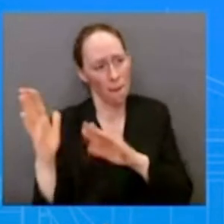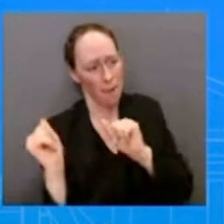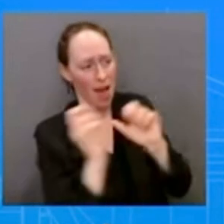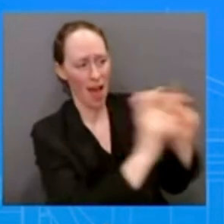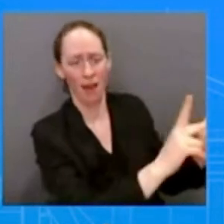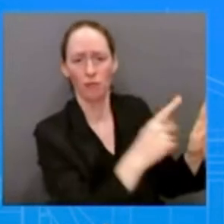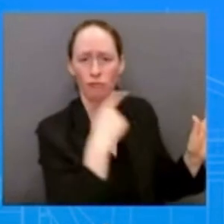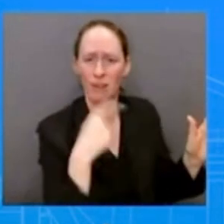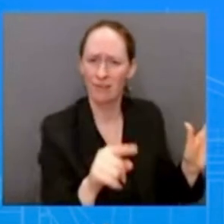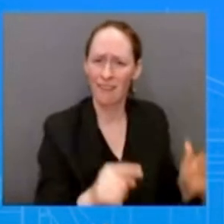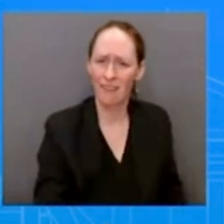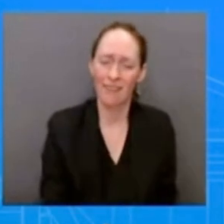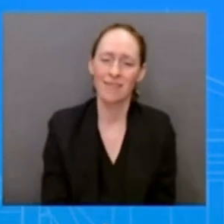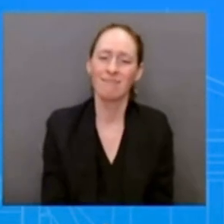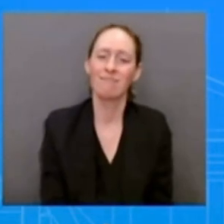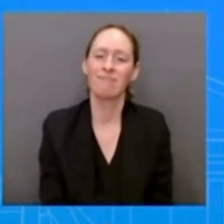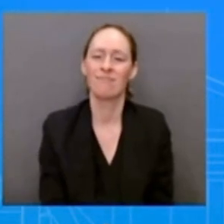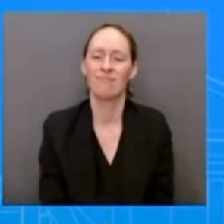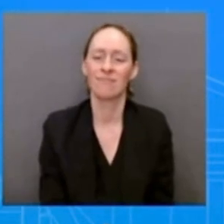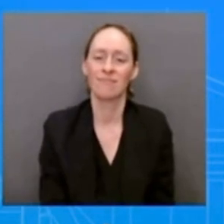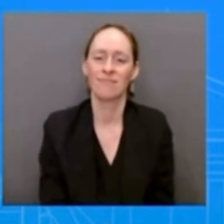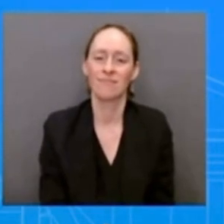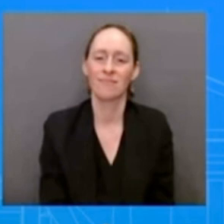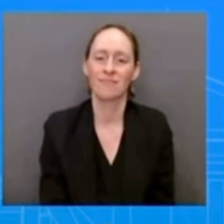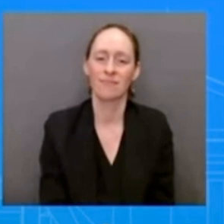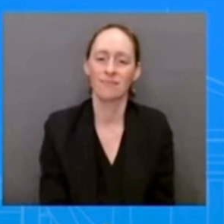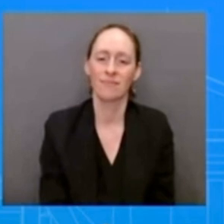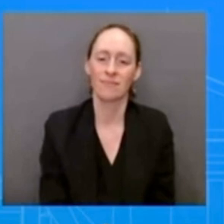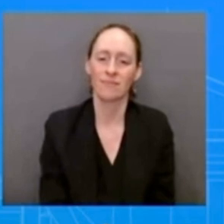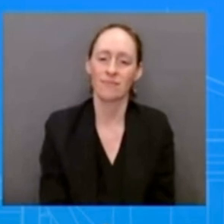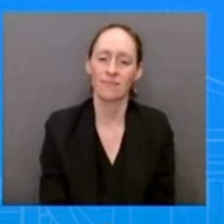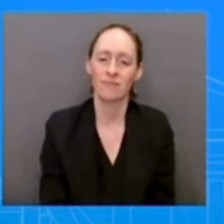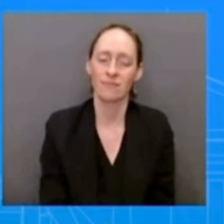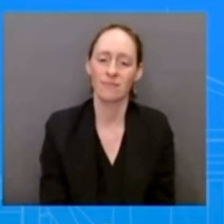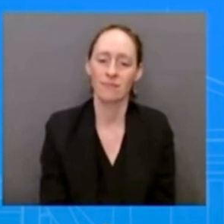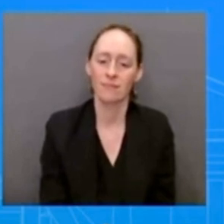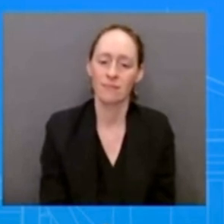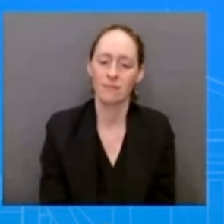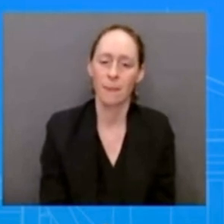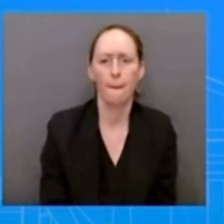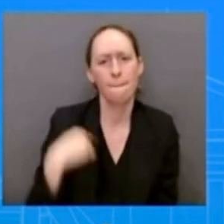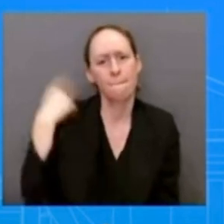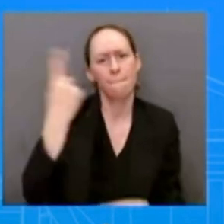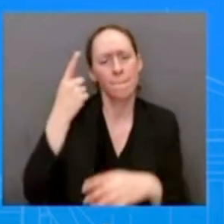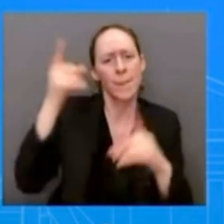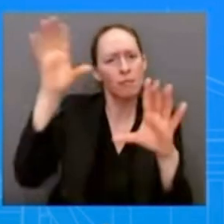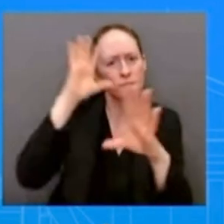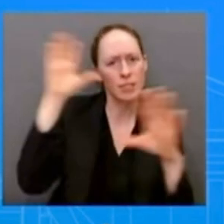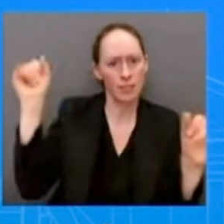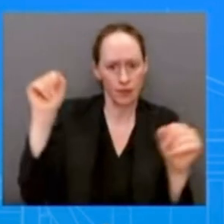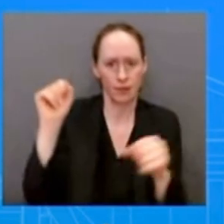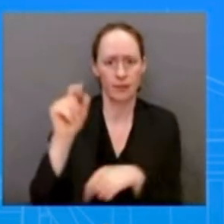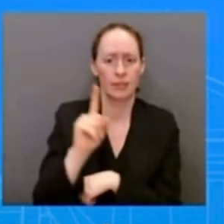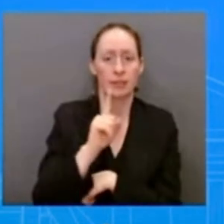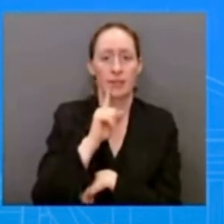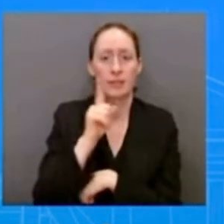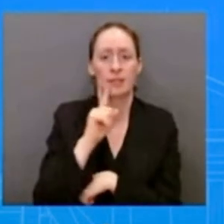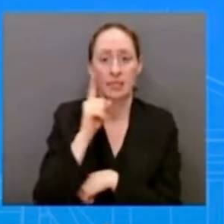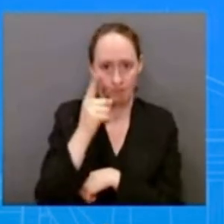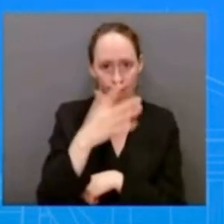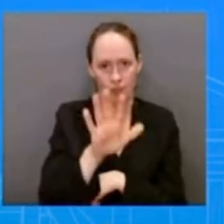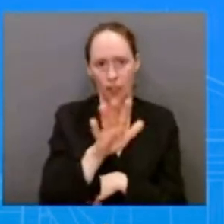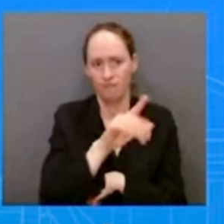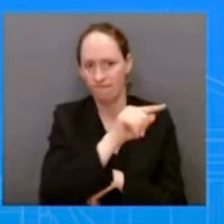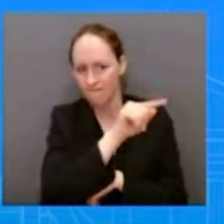Zelenskyy's visit to eastern Ukraine near the front in your buck moves what is the fact that he was able to travel there say about the